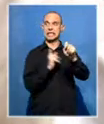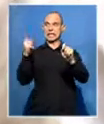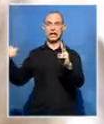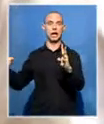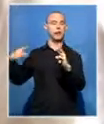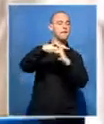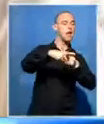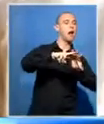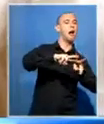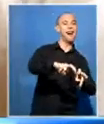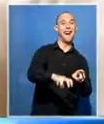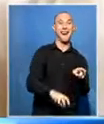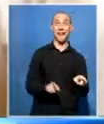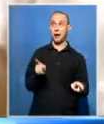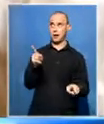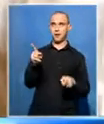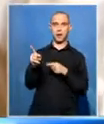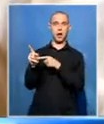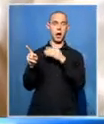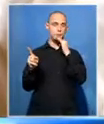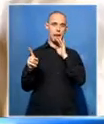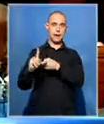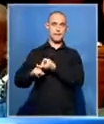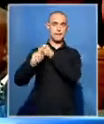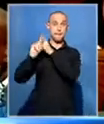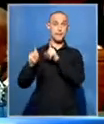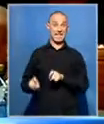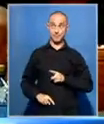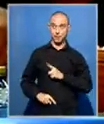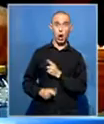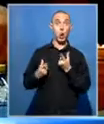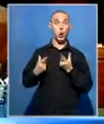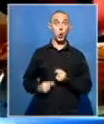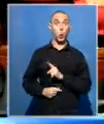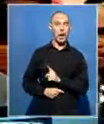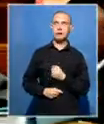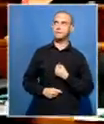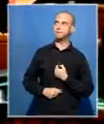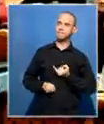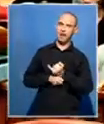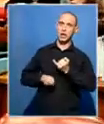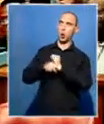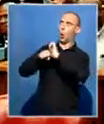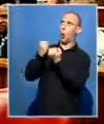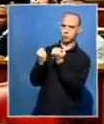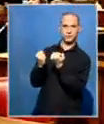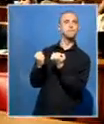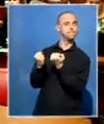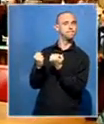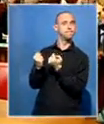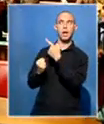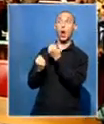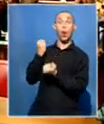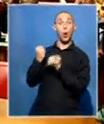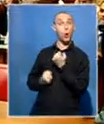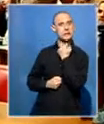...the police watchdog's independence under the spotlight. McBride's lawyer says his suspension will compromise IPIT's independence